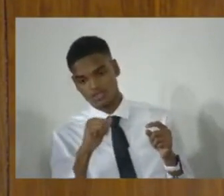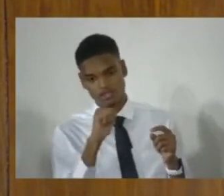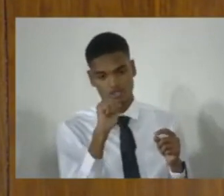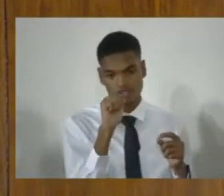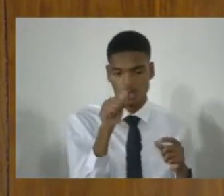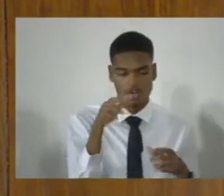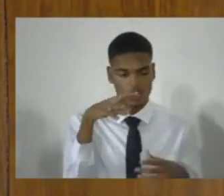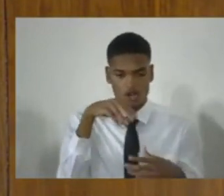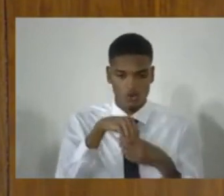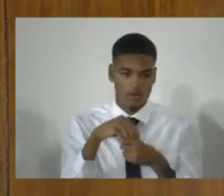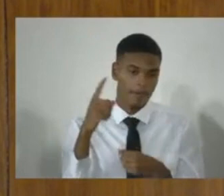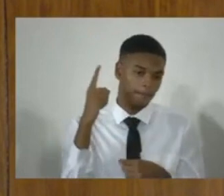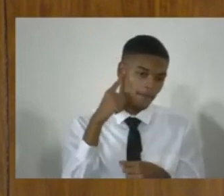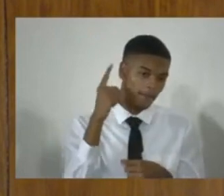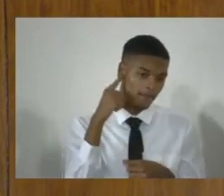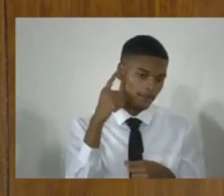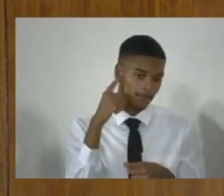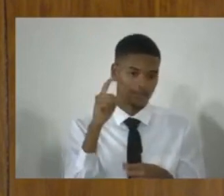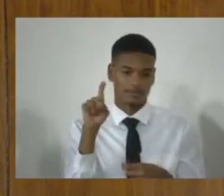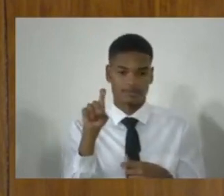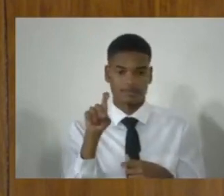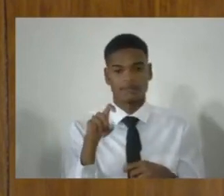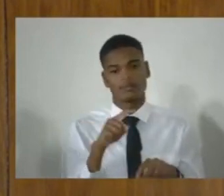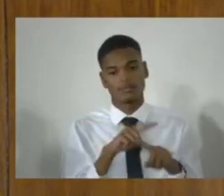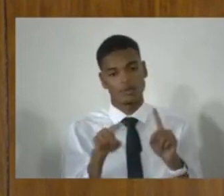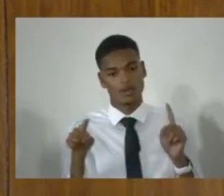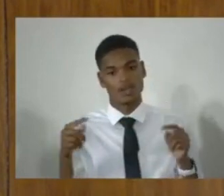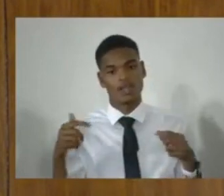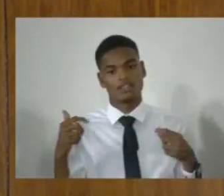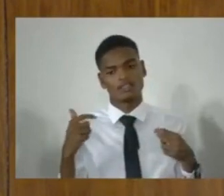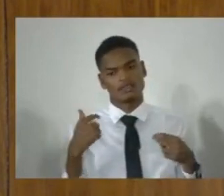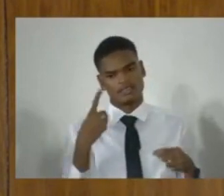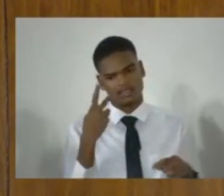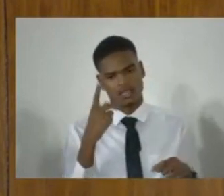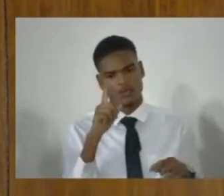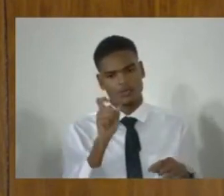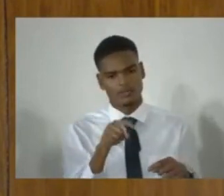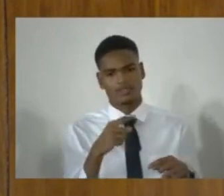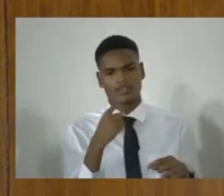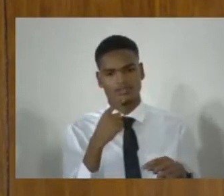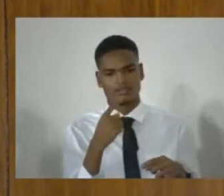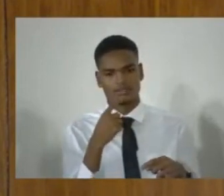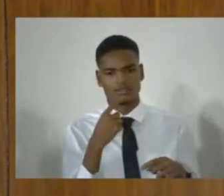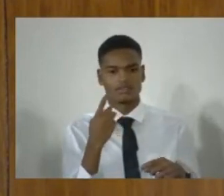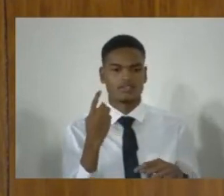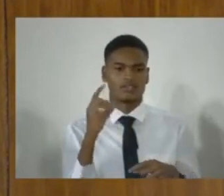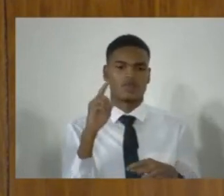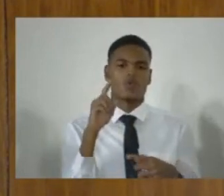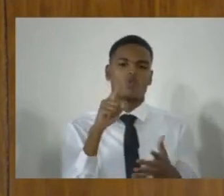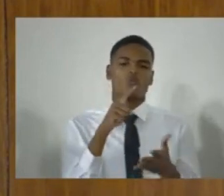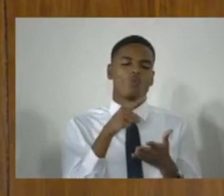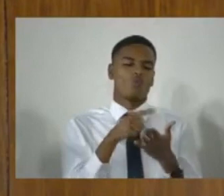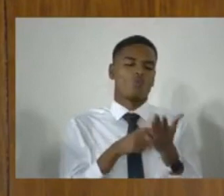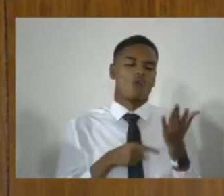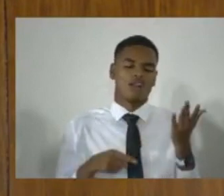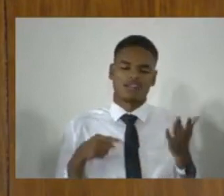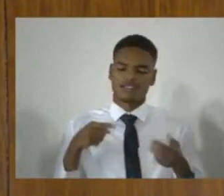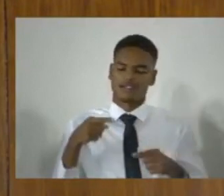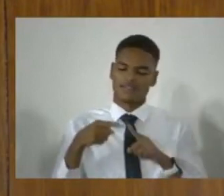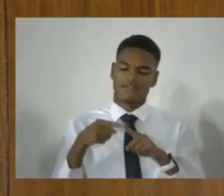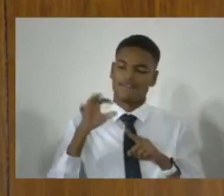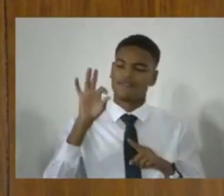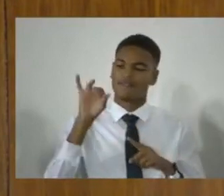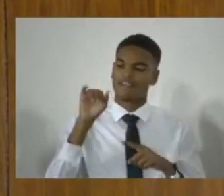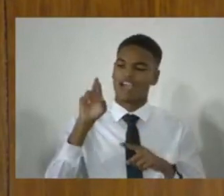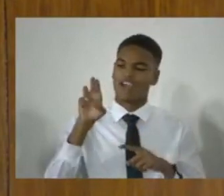firearms, pepper spray, and mace. But there was a question as to whether the definition of a firearm in the